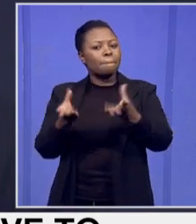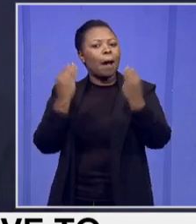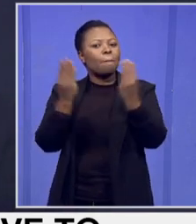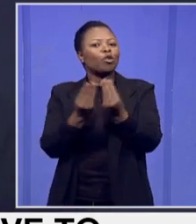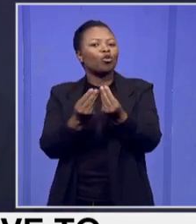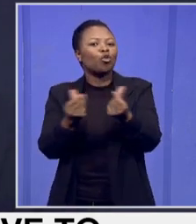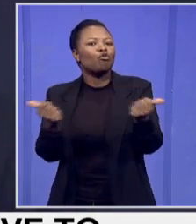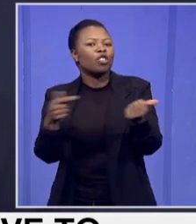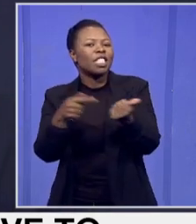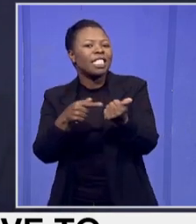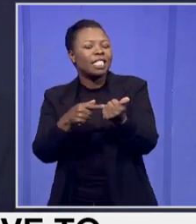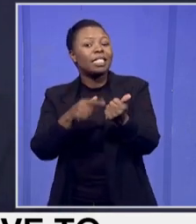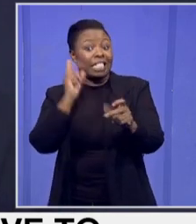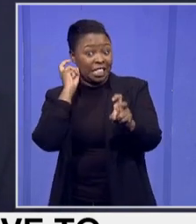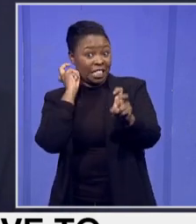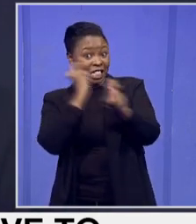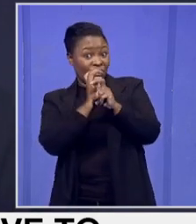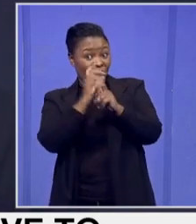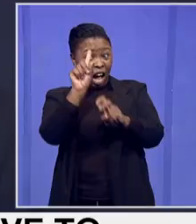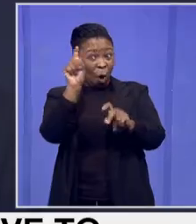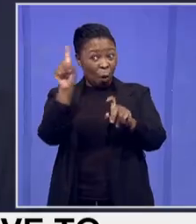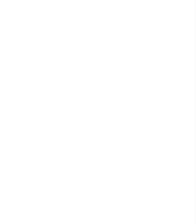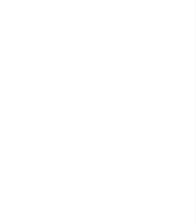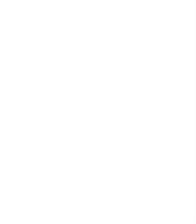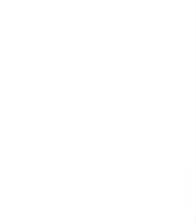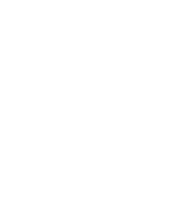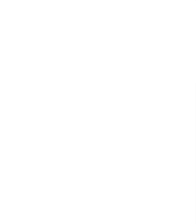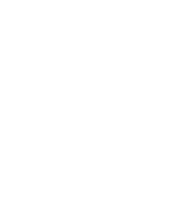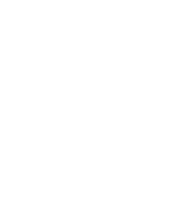So we must ask the difficult questions. All of us.